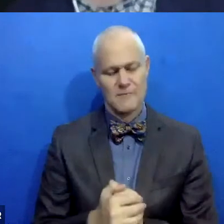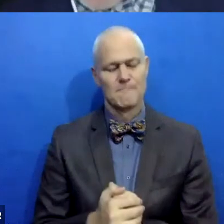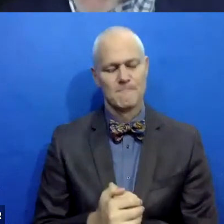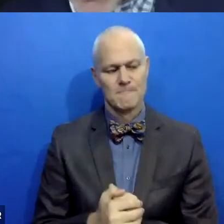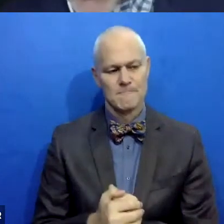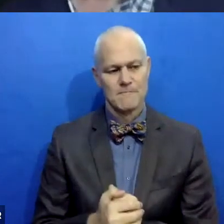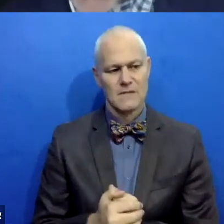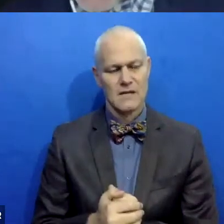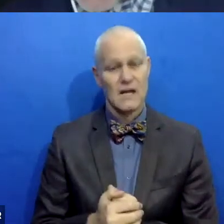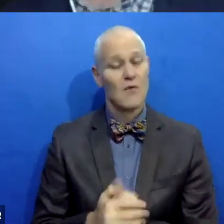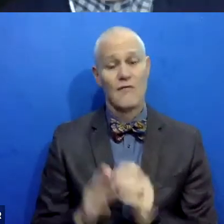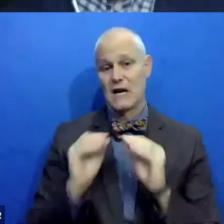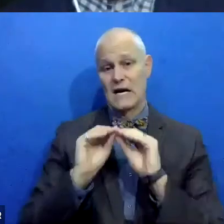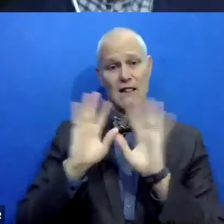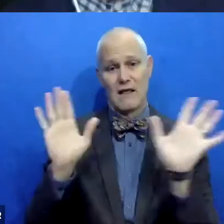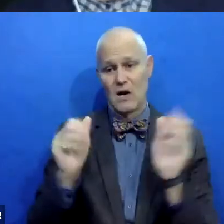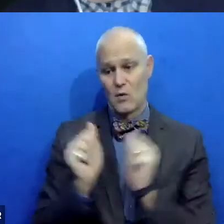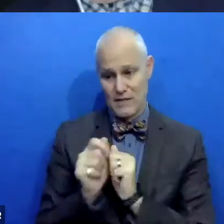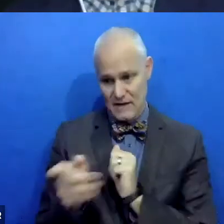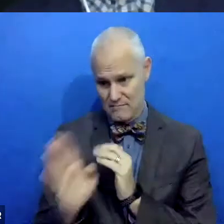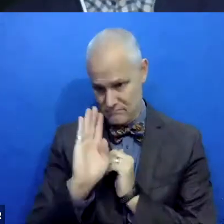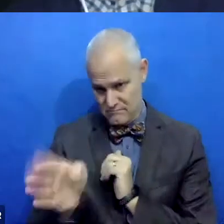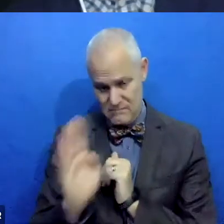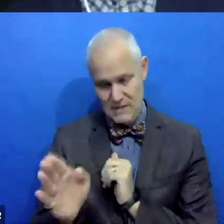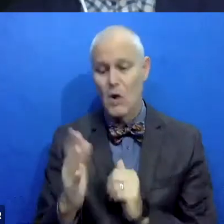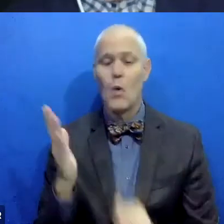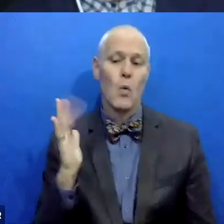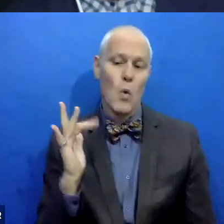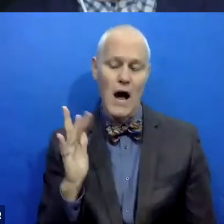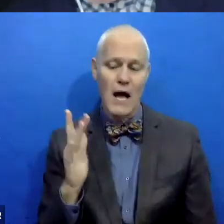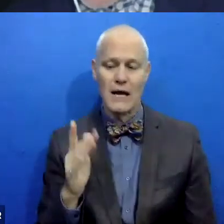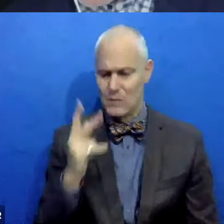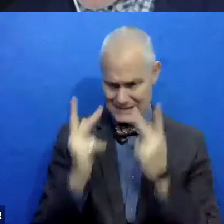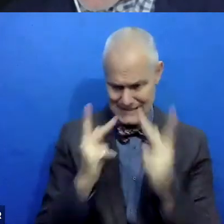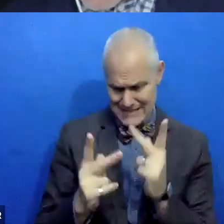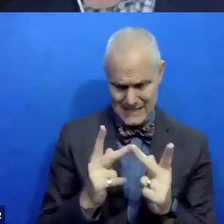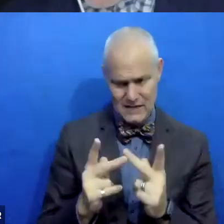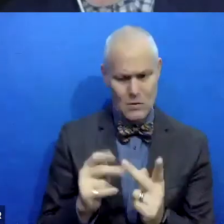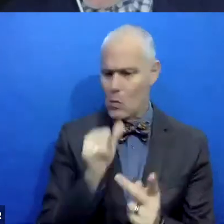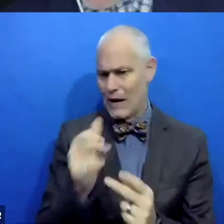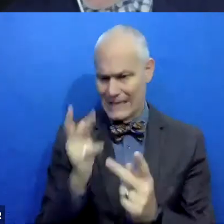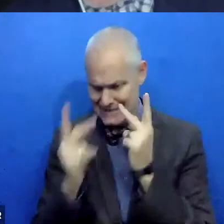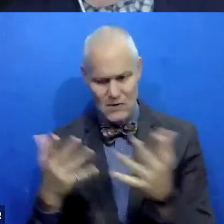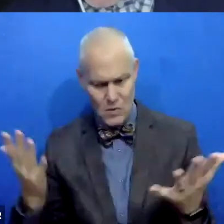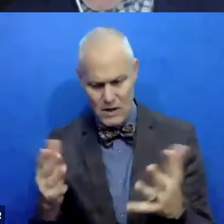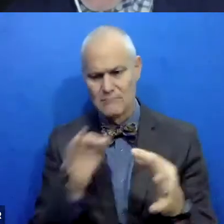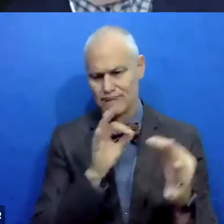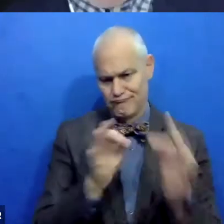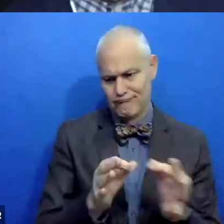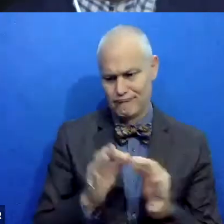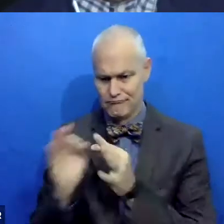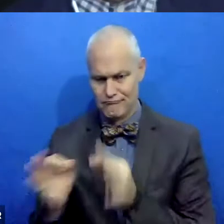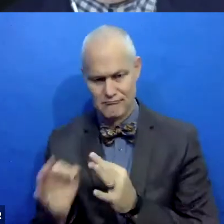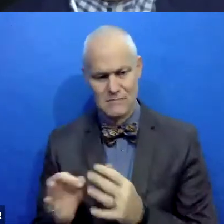very above board about this with him, um, said, here's why, here's what we're seeing, here's what we're not seeing. Um, this is going to get